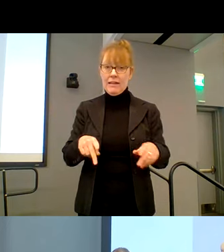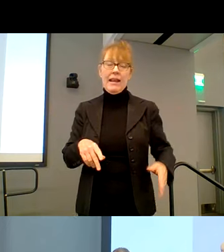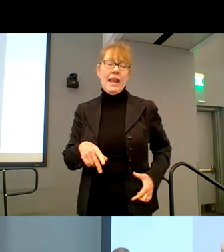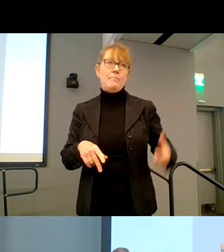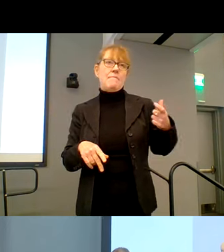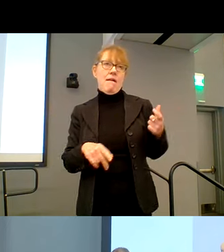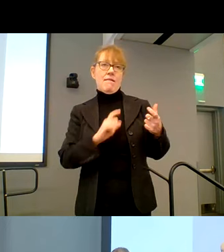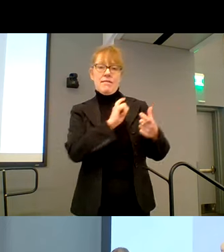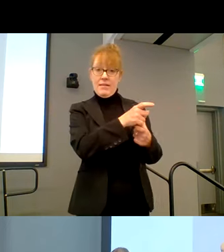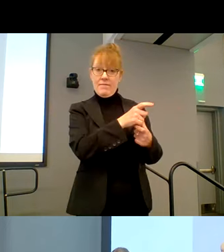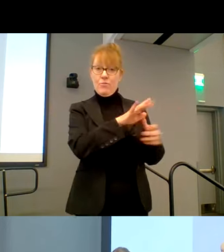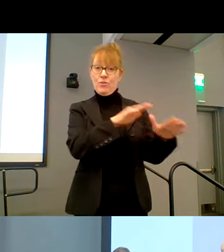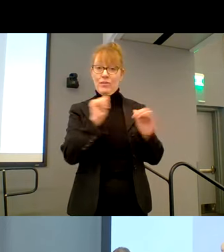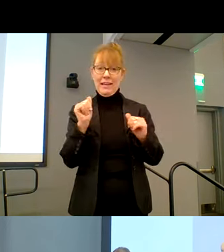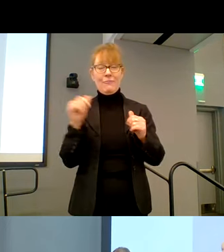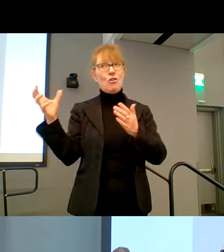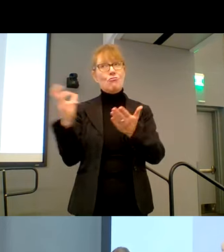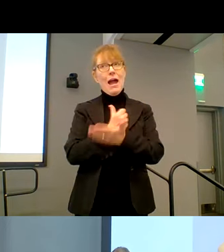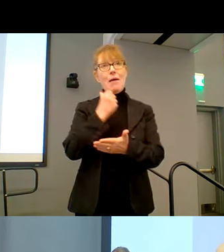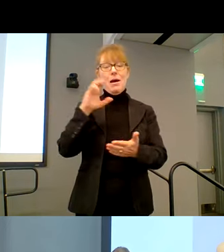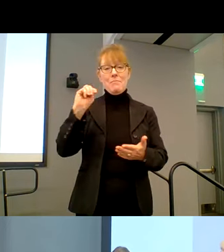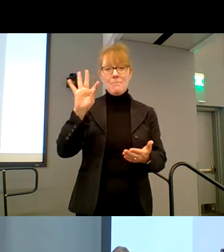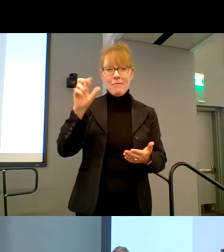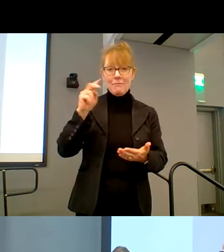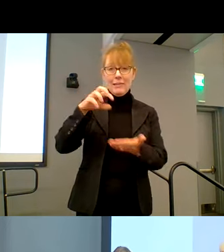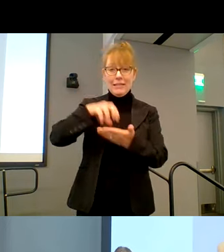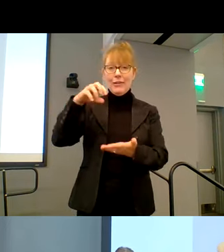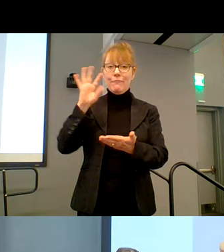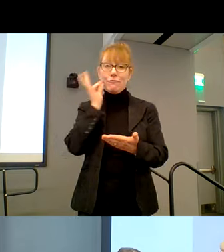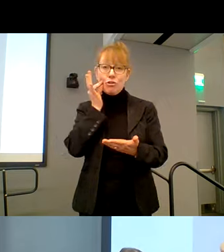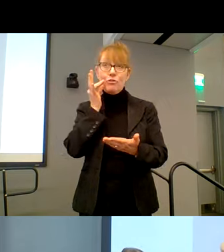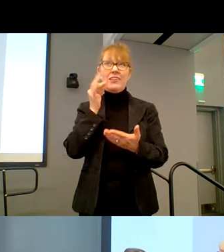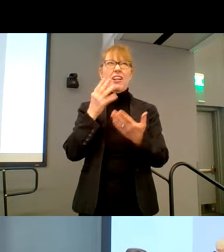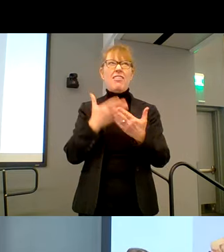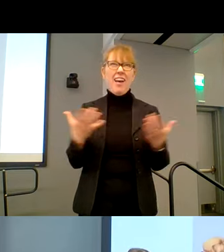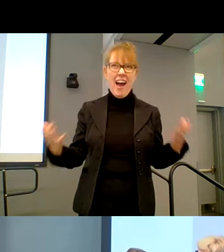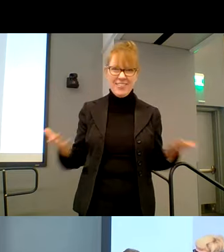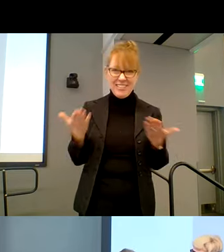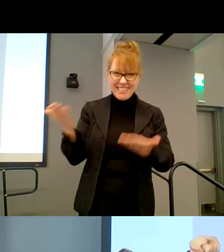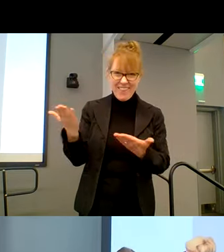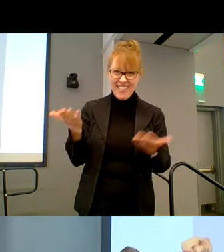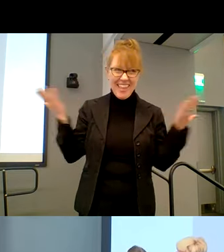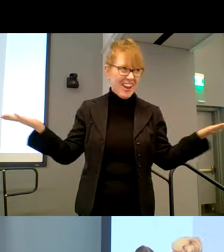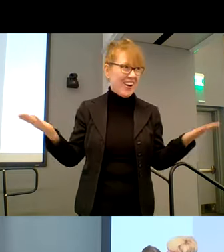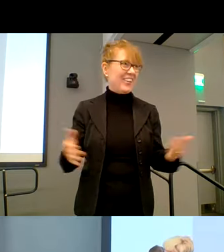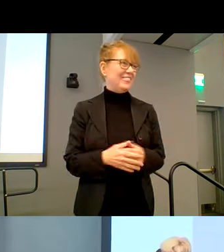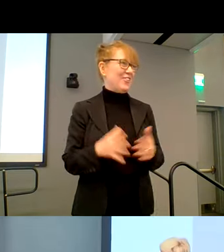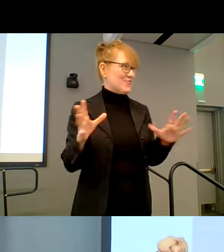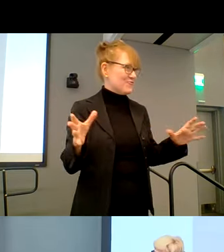and grab a muffin or a fruit cup. There are a lot left. Yes. And